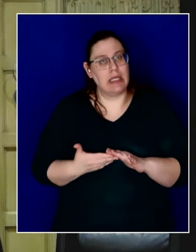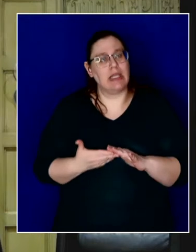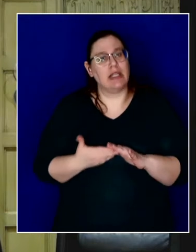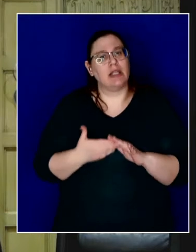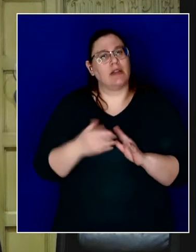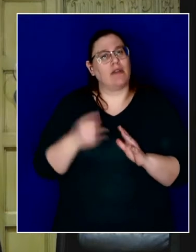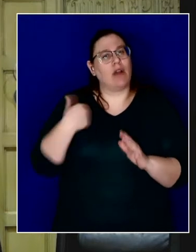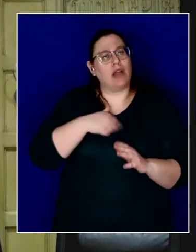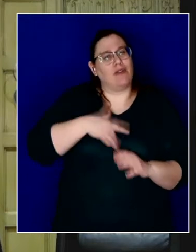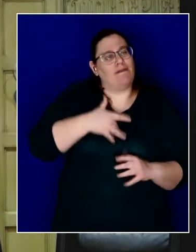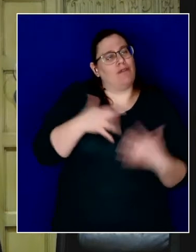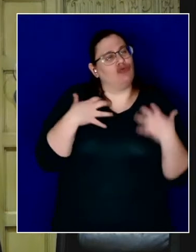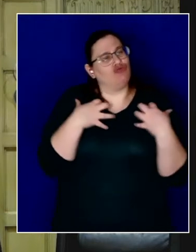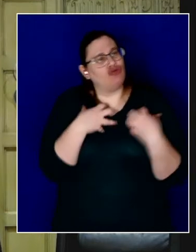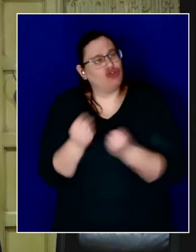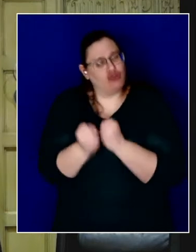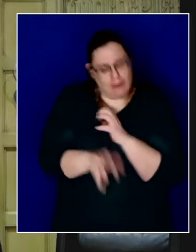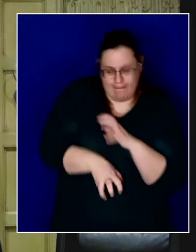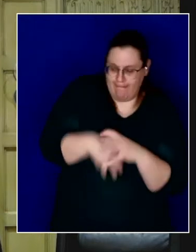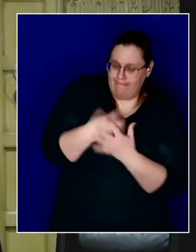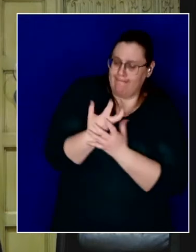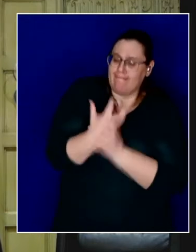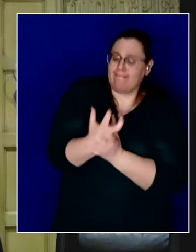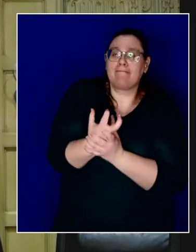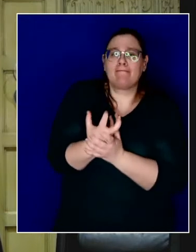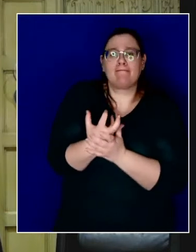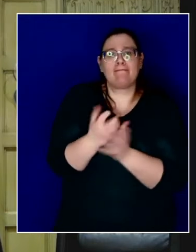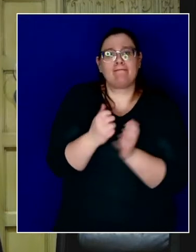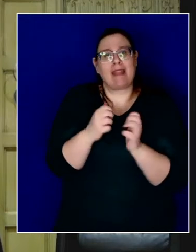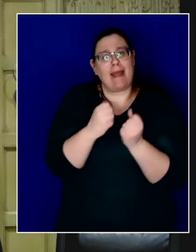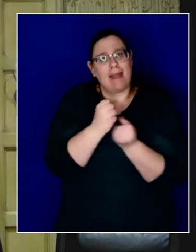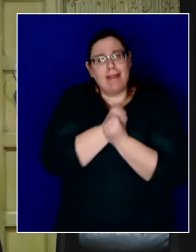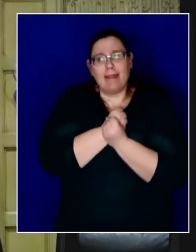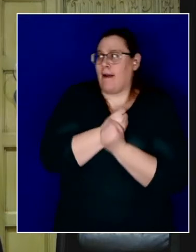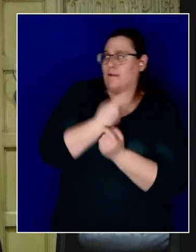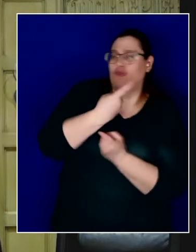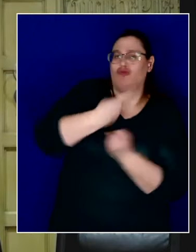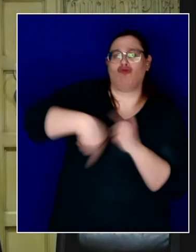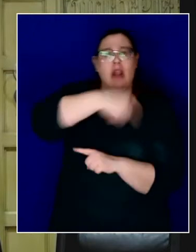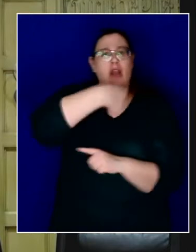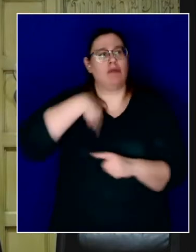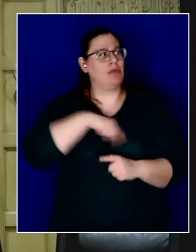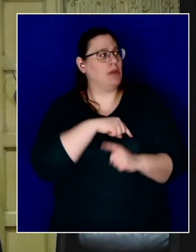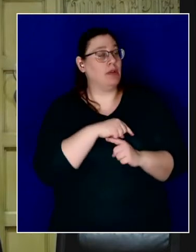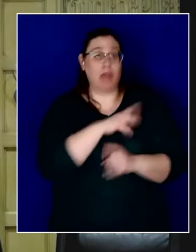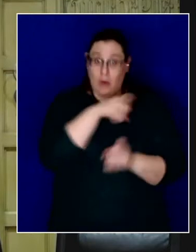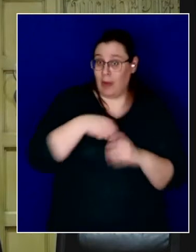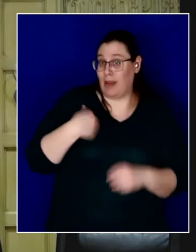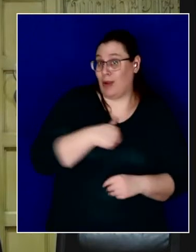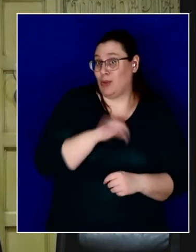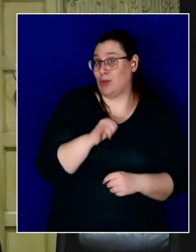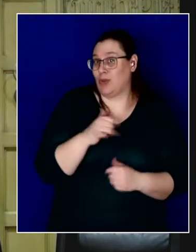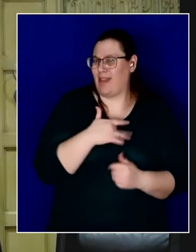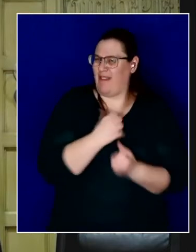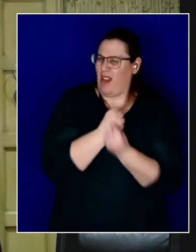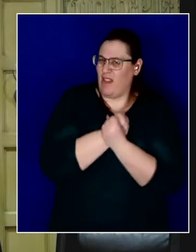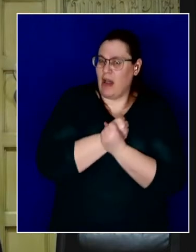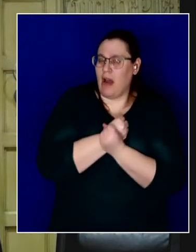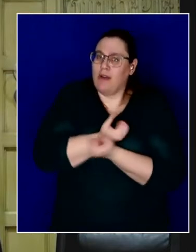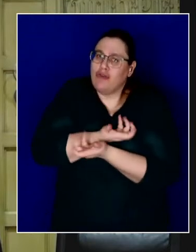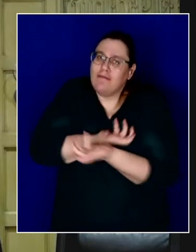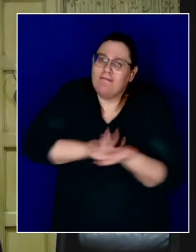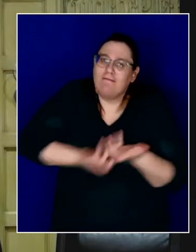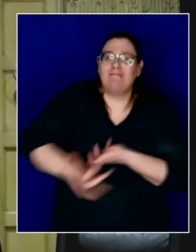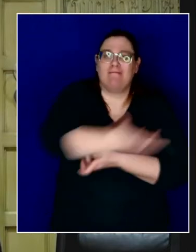the strength and to find the love that surrounds us and that's within us, to share that with one another,